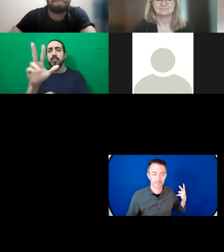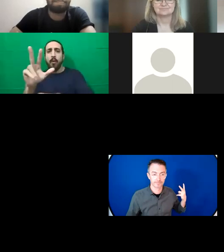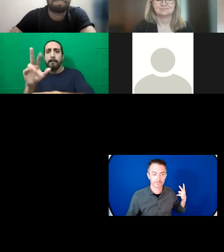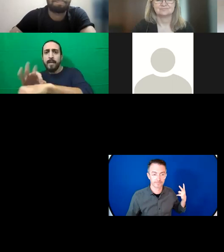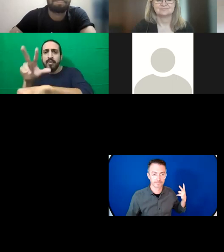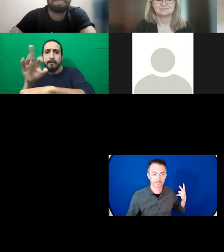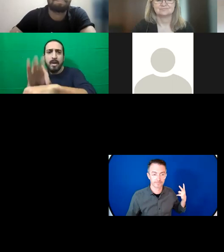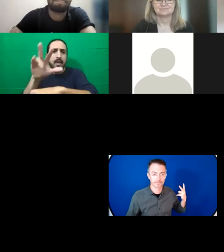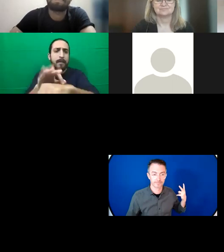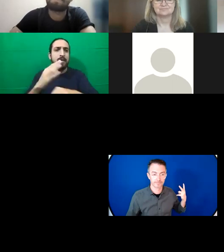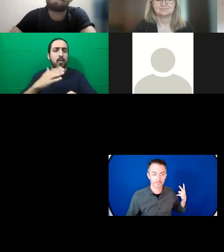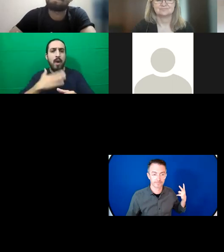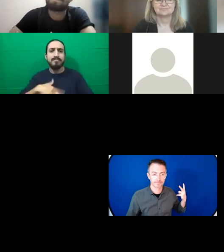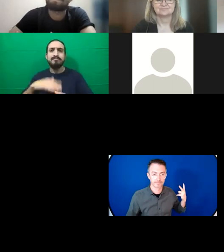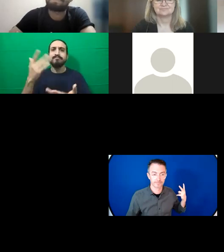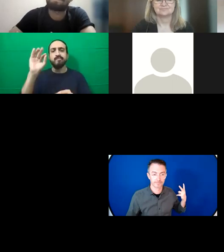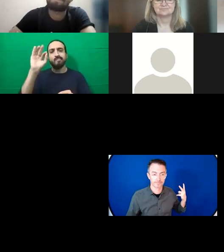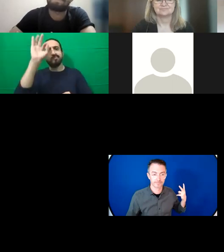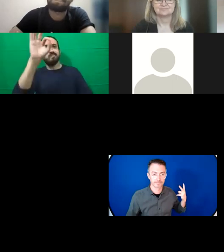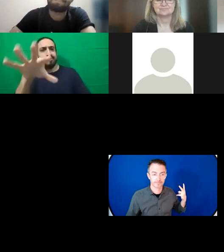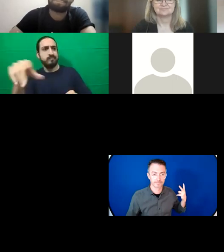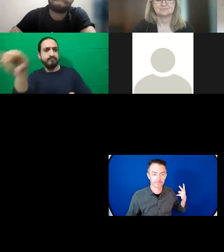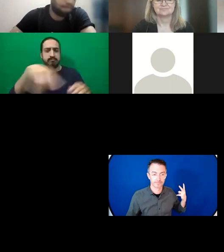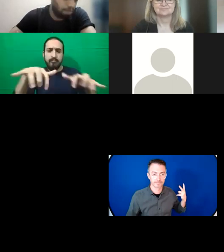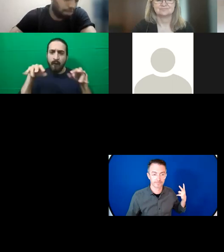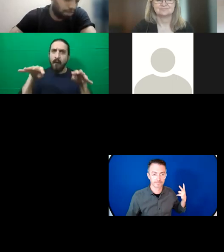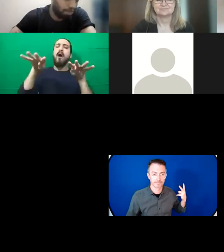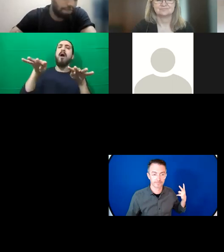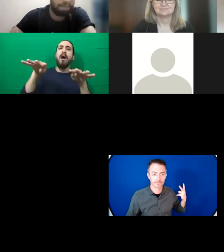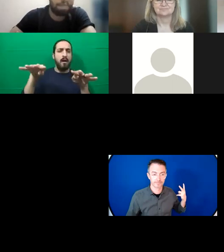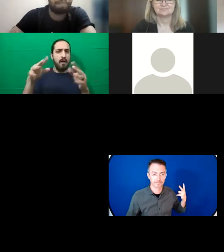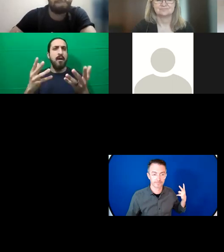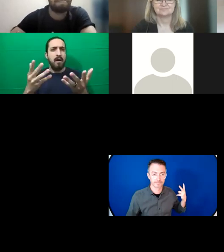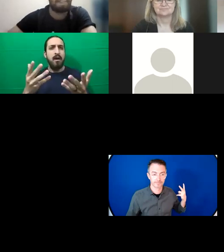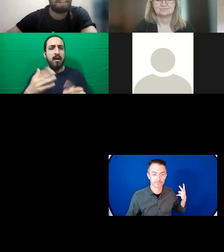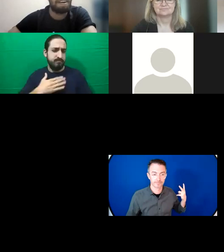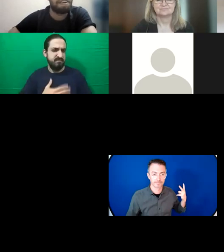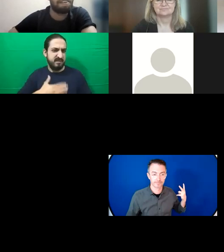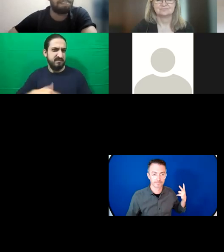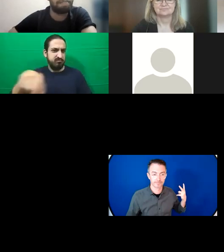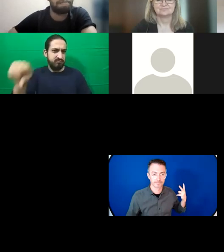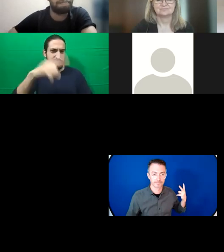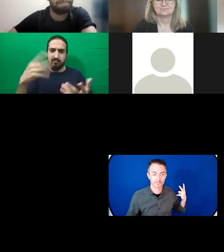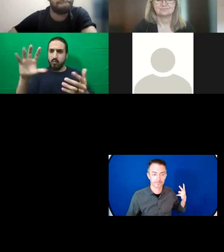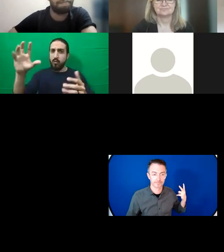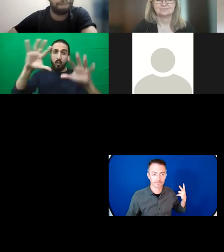here today in the various areas and sectors that you work so let's go back to Suha